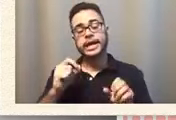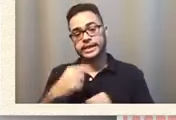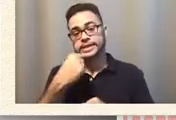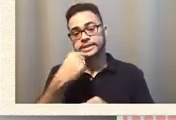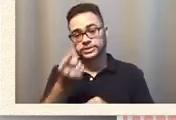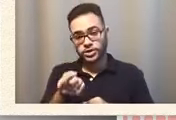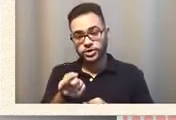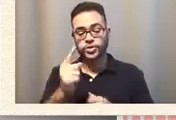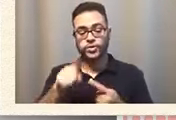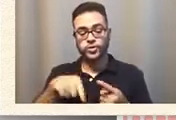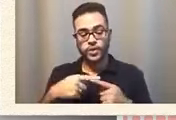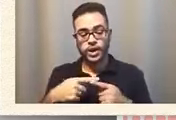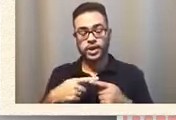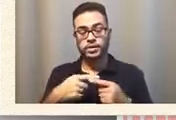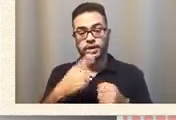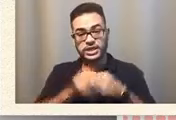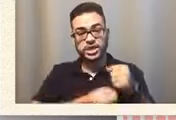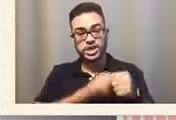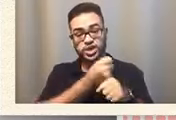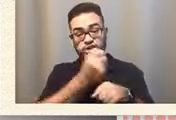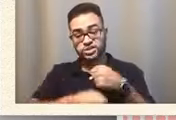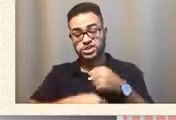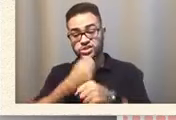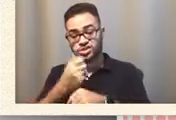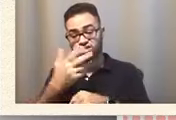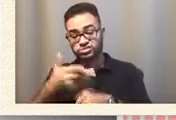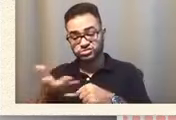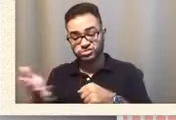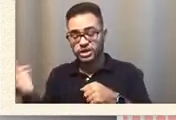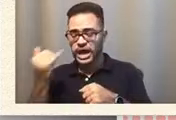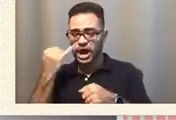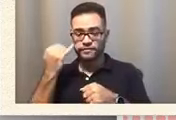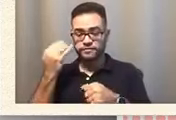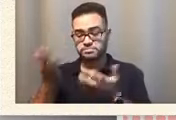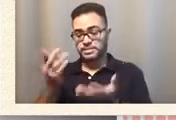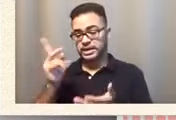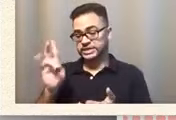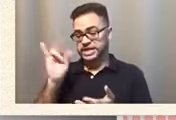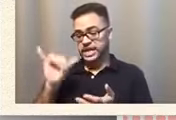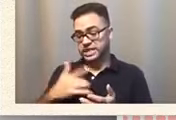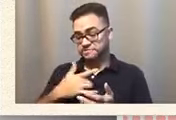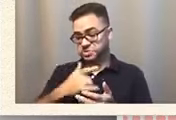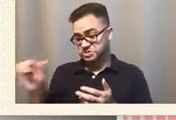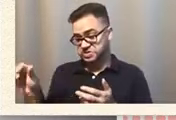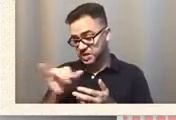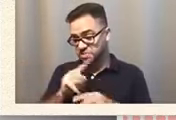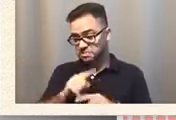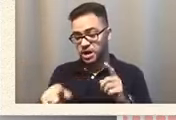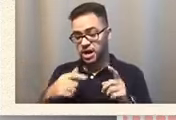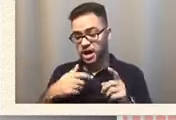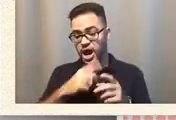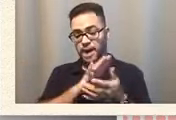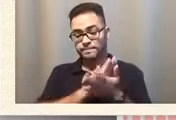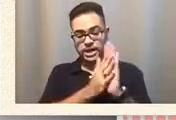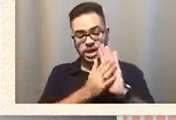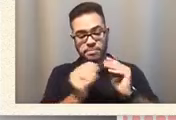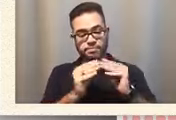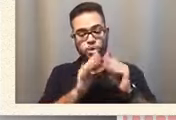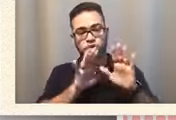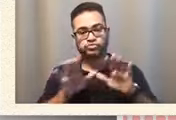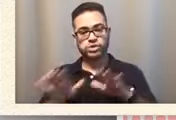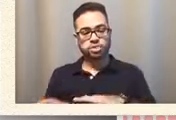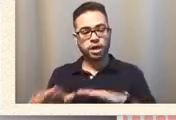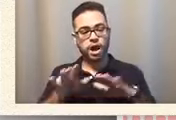pass i don't know if kelly feels the same i became more relaxed accepting